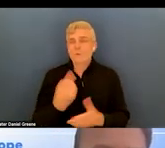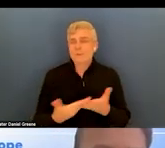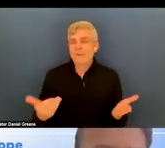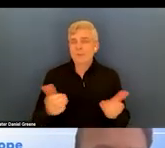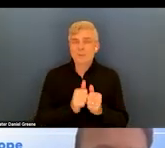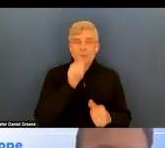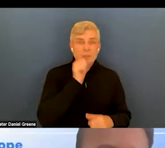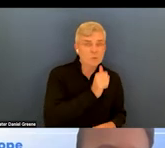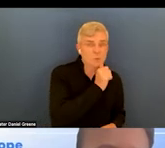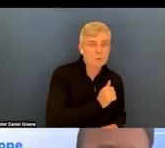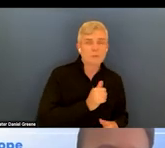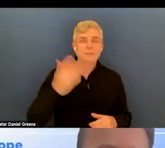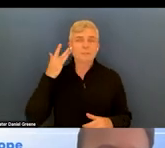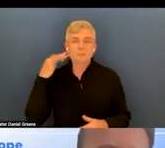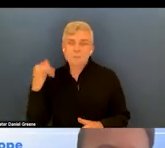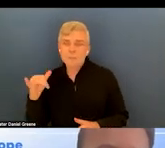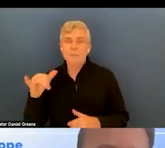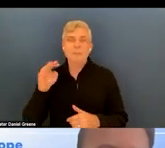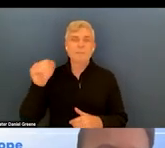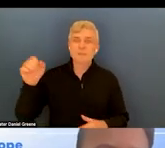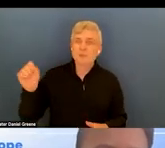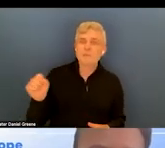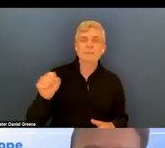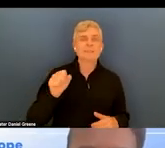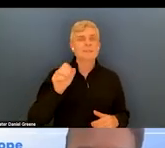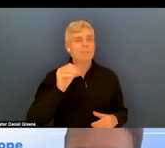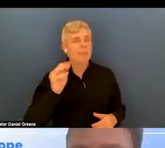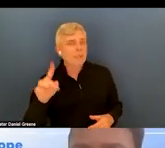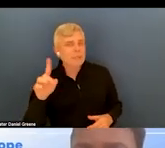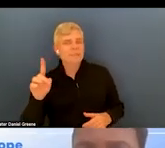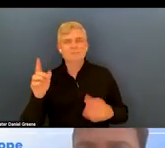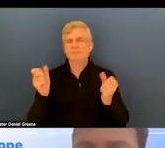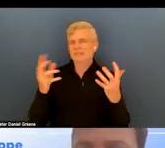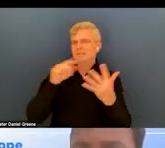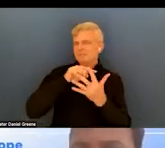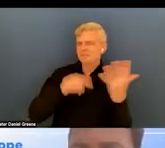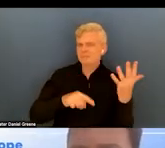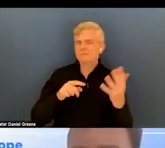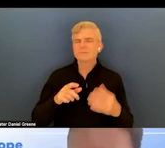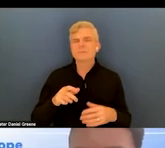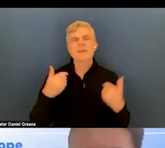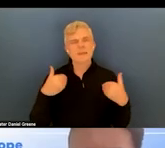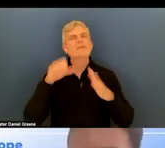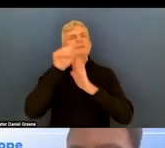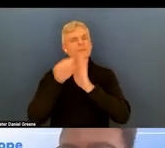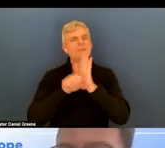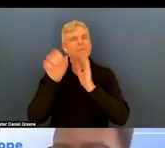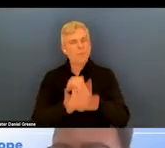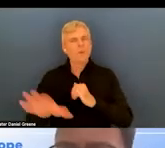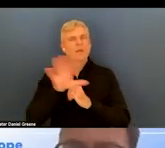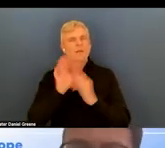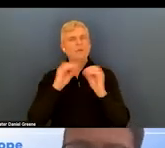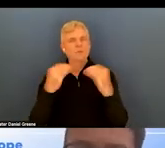Massachusetts, Maryland, and many in between, is that there are statewide organizations that